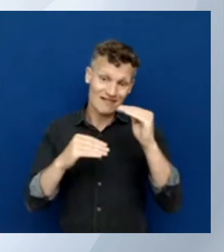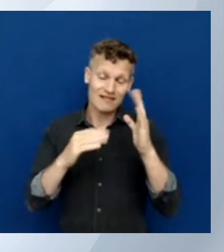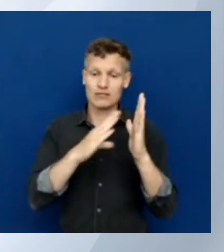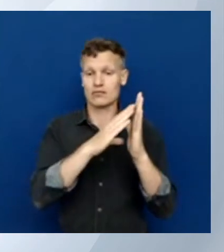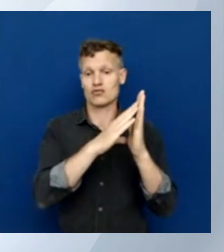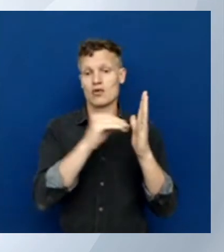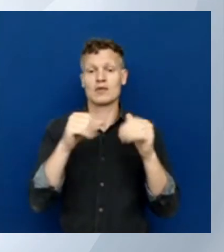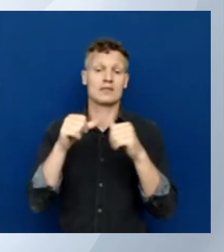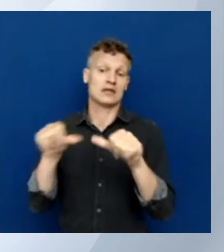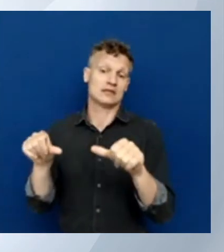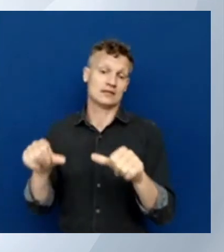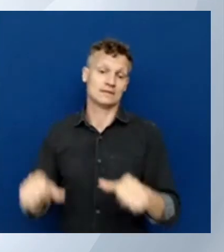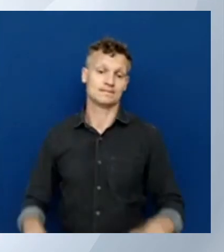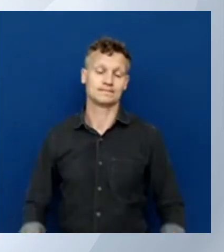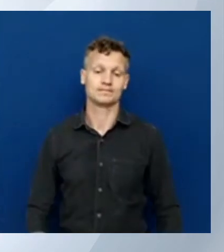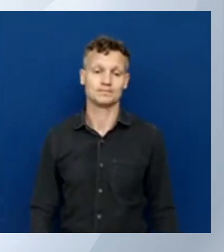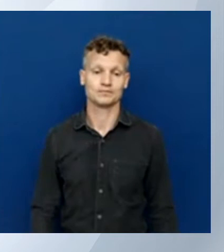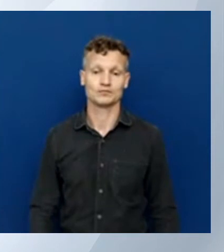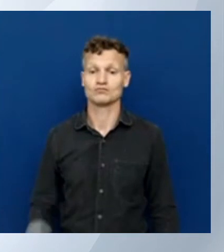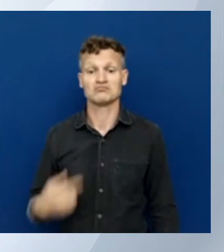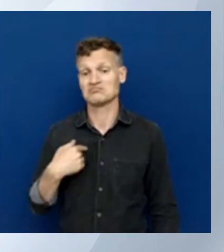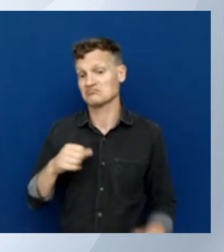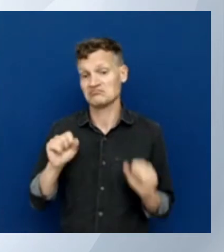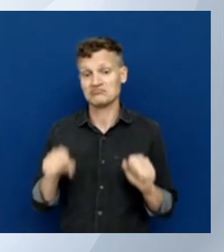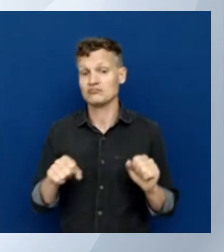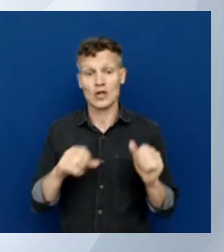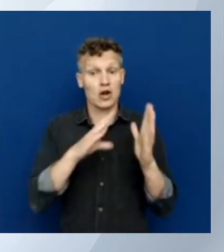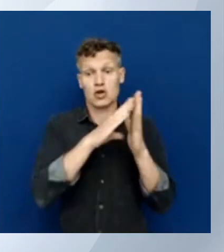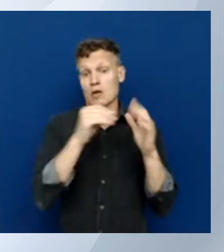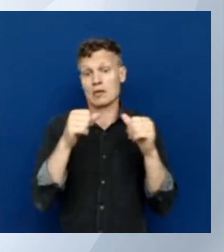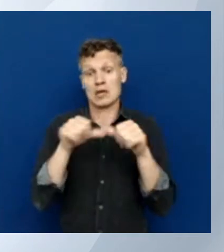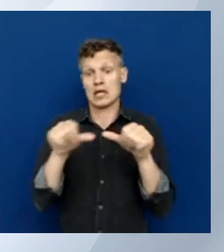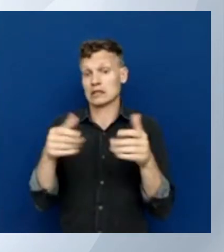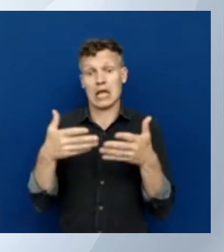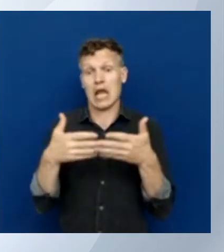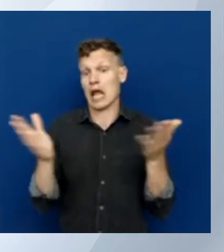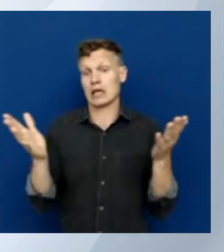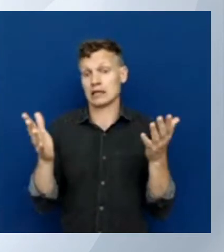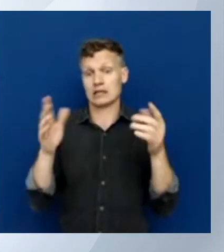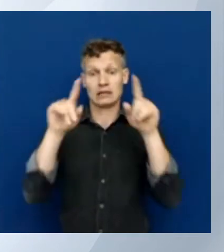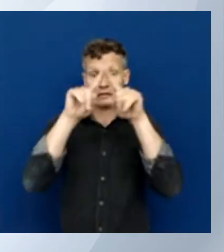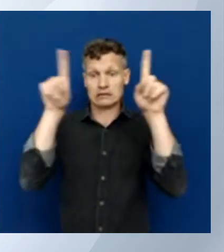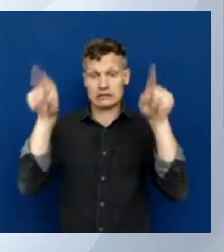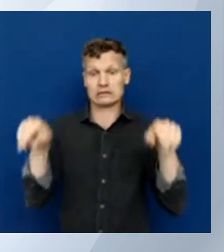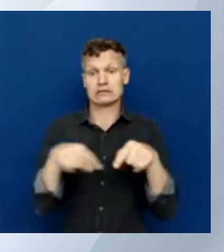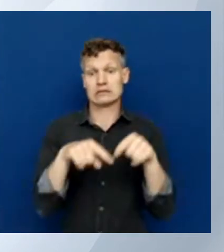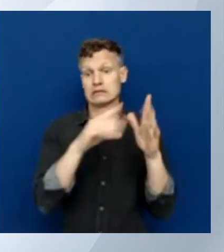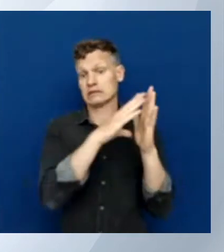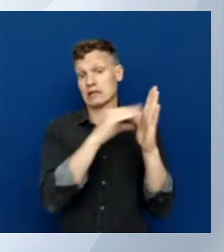So I could copy-paste this in an existing template and boom, now I have a different image reference.